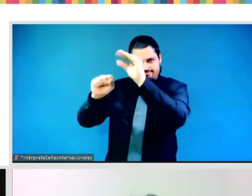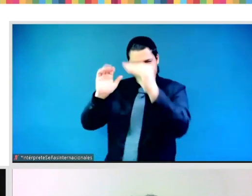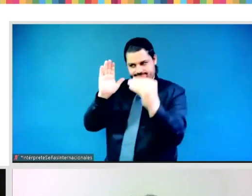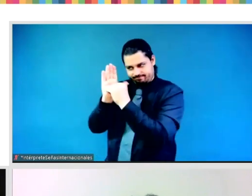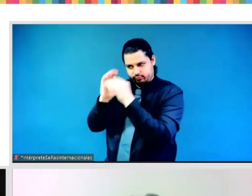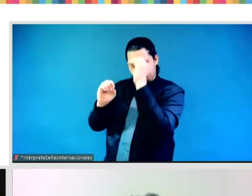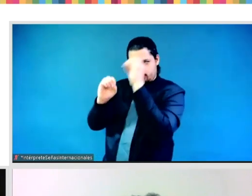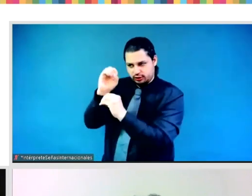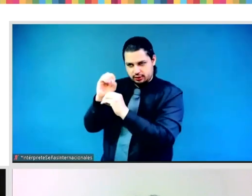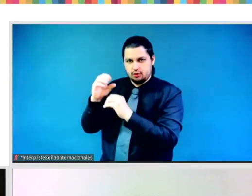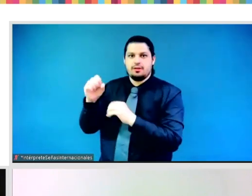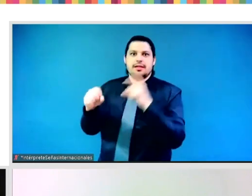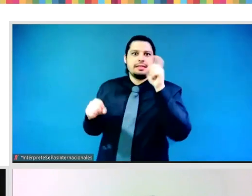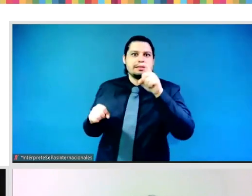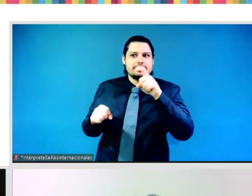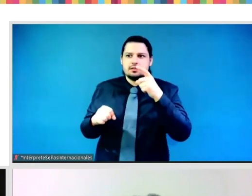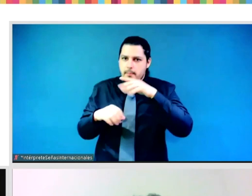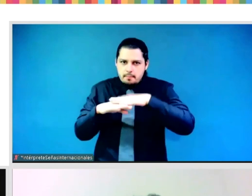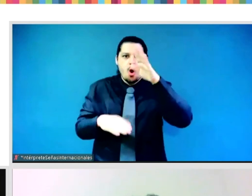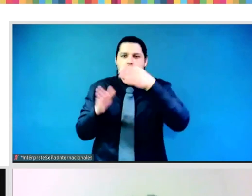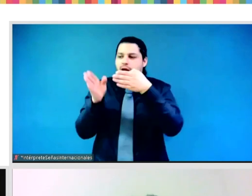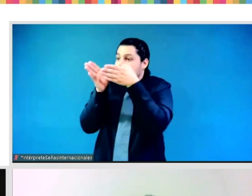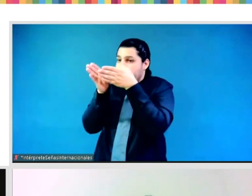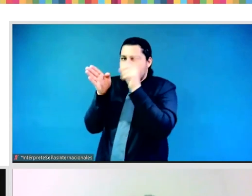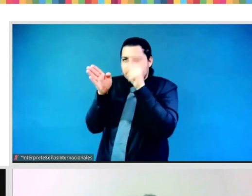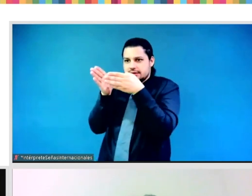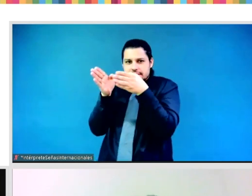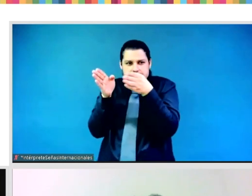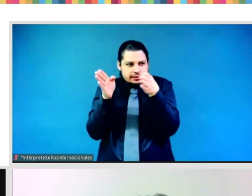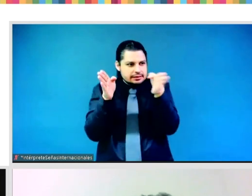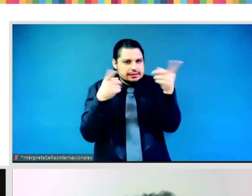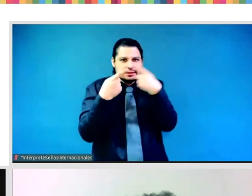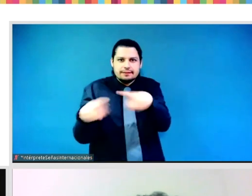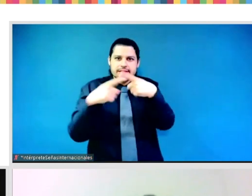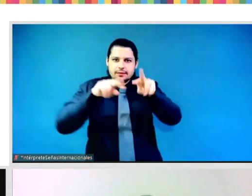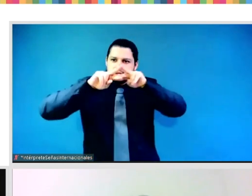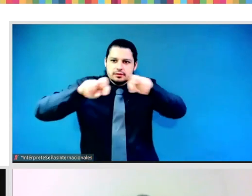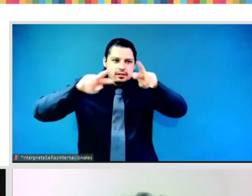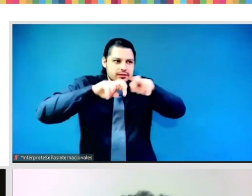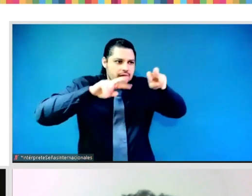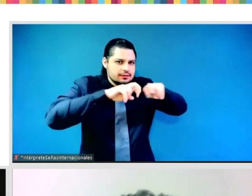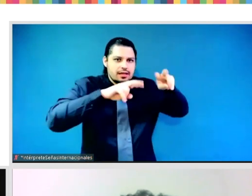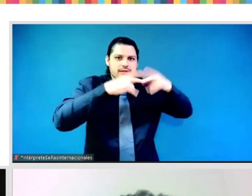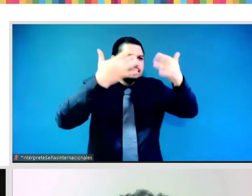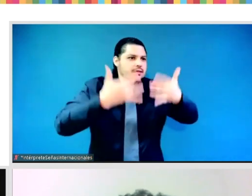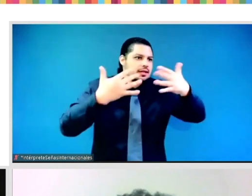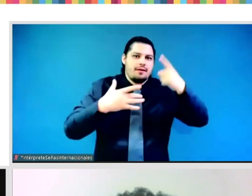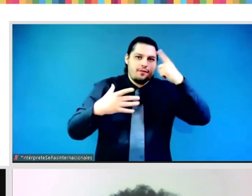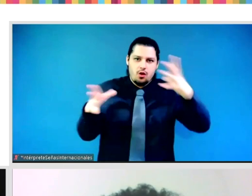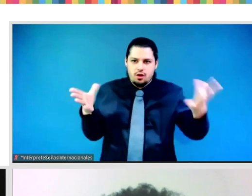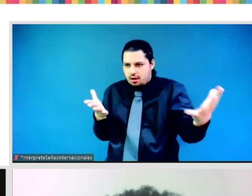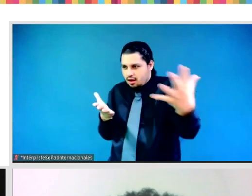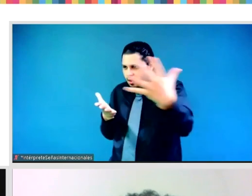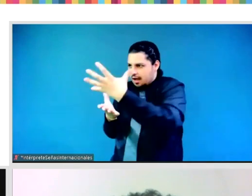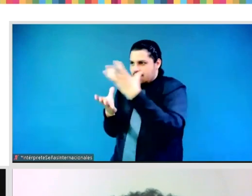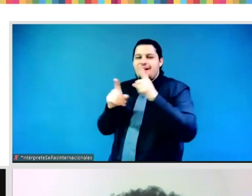support mentoring, which includes experience and capacity sharing for feminists or with feminist activists